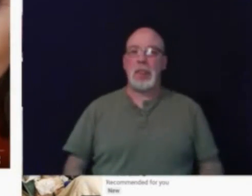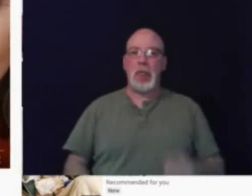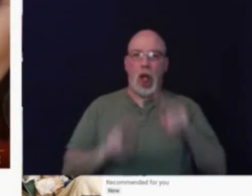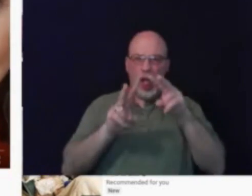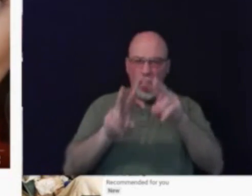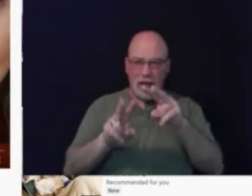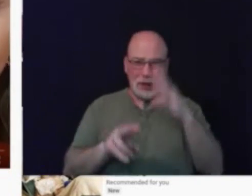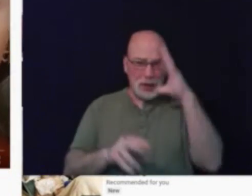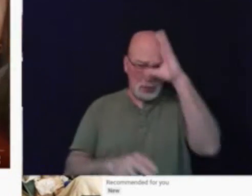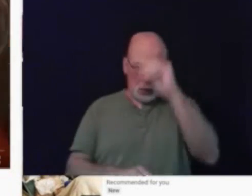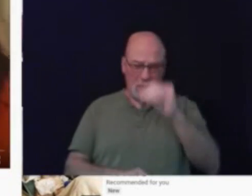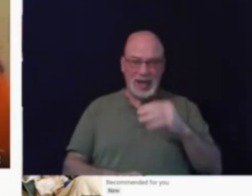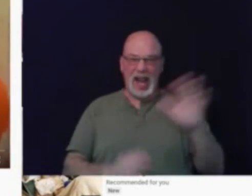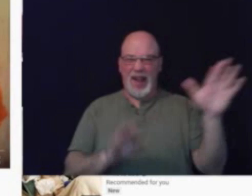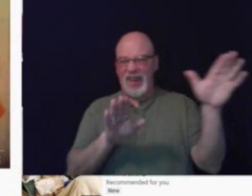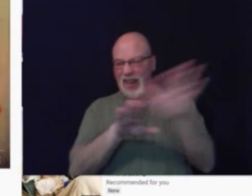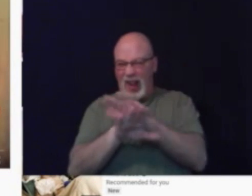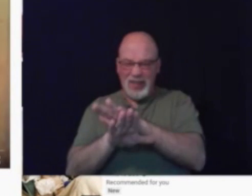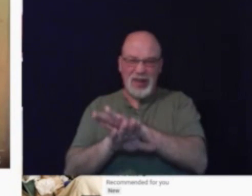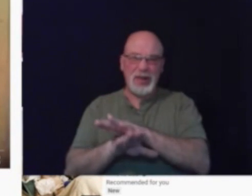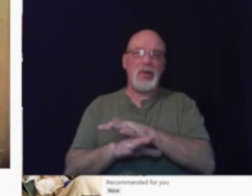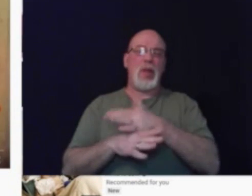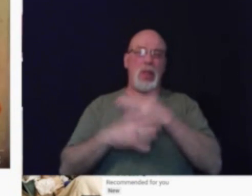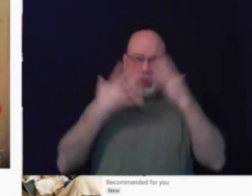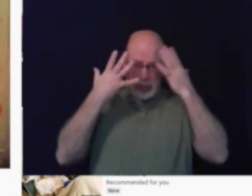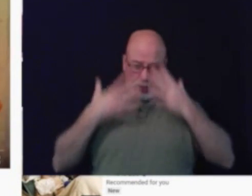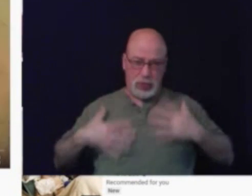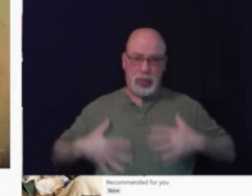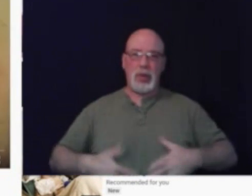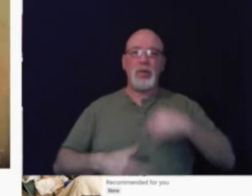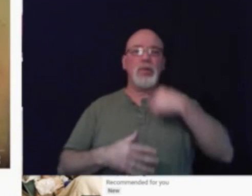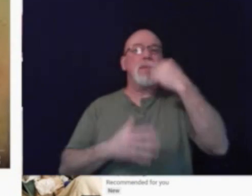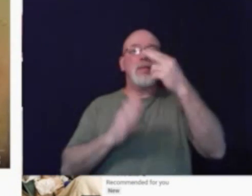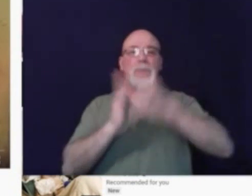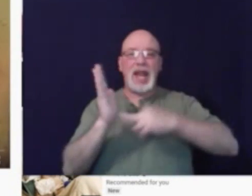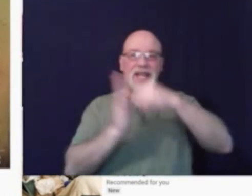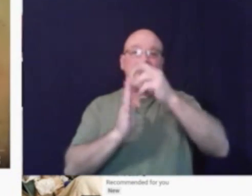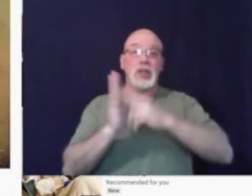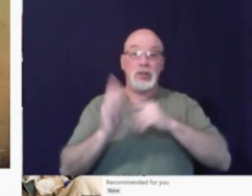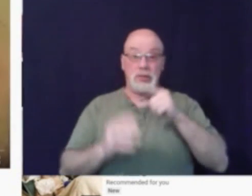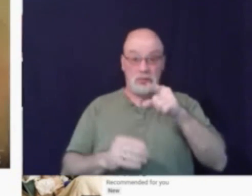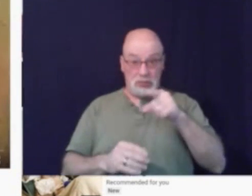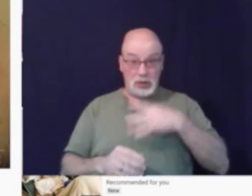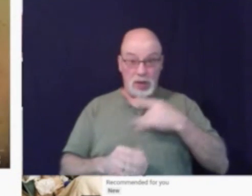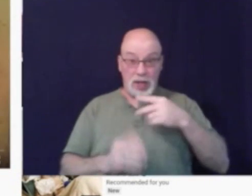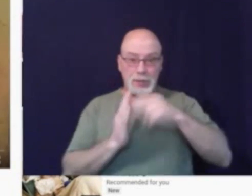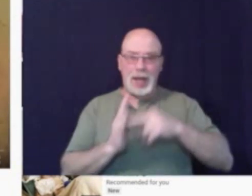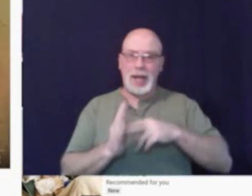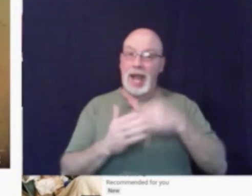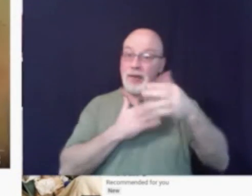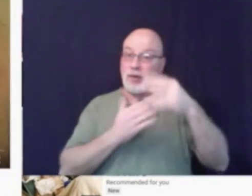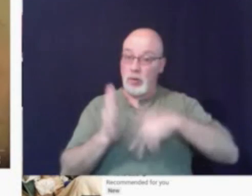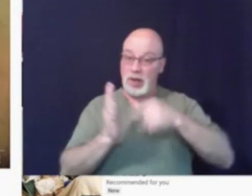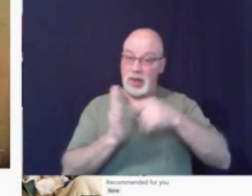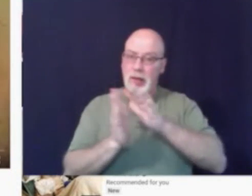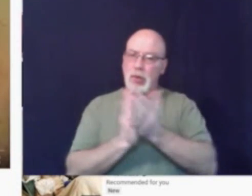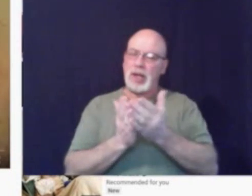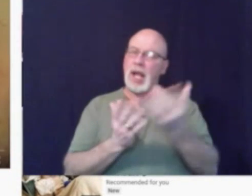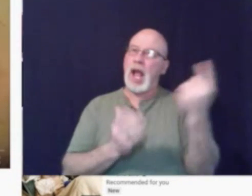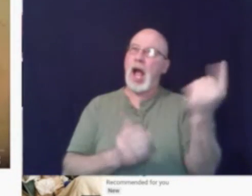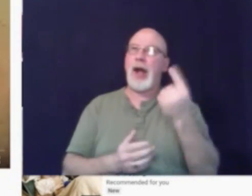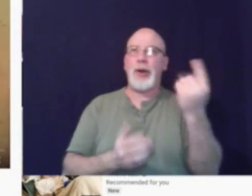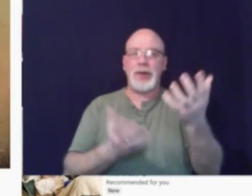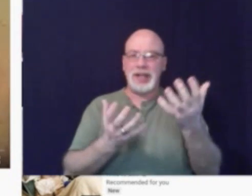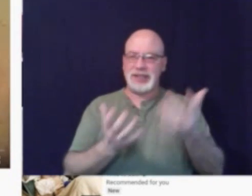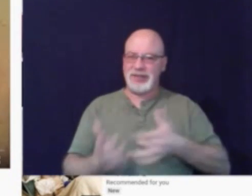covered in paint. Do you like to paint? After reading this book, I always feel like painting. So,